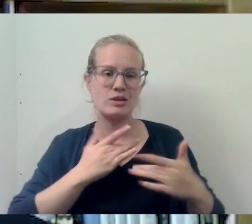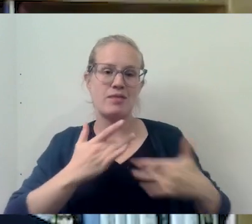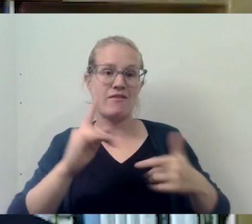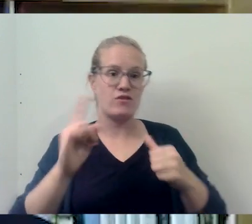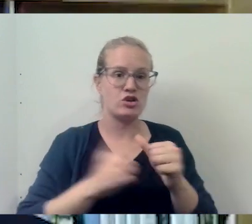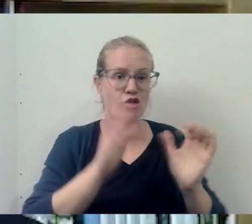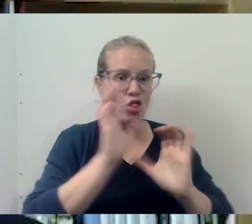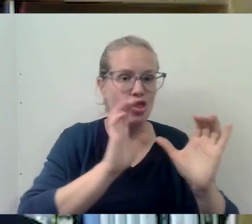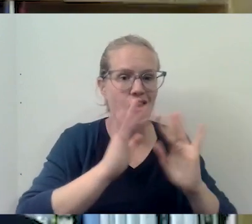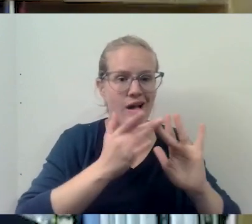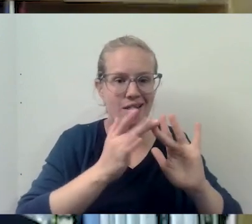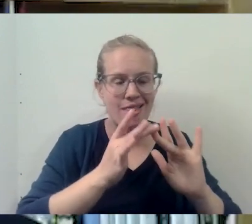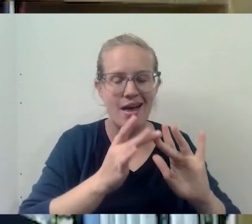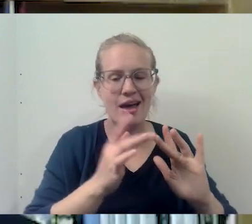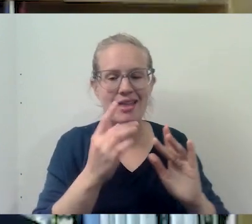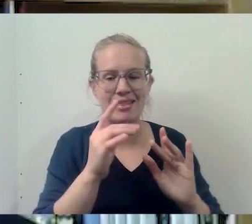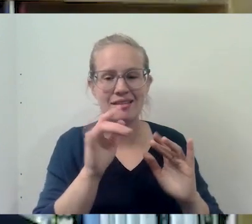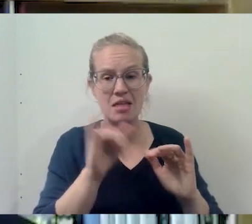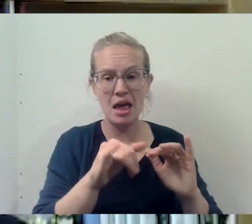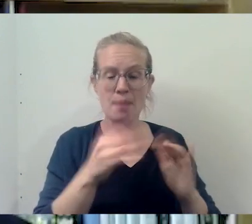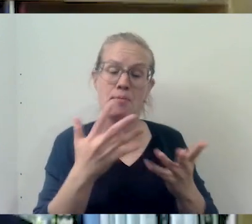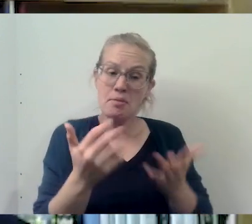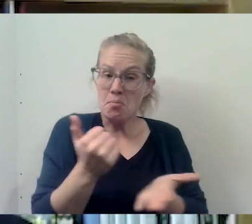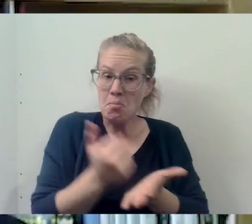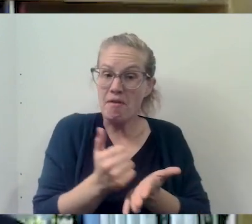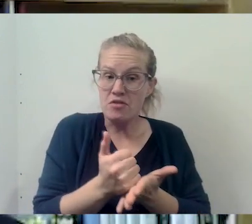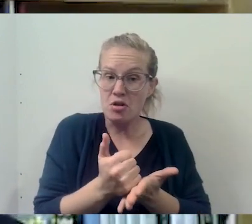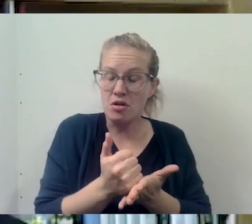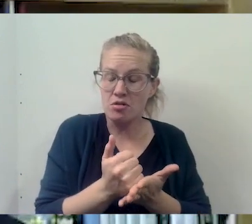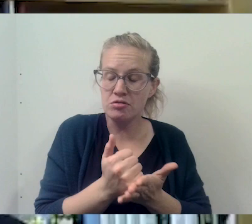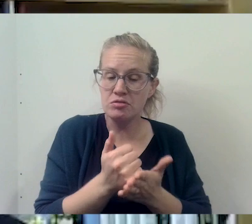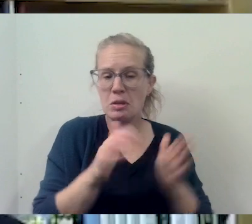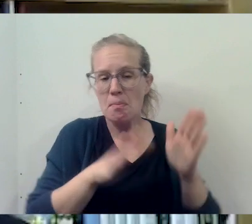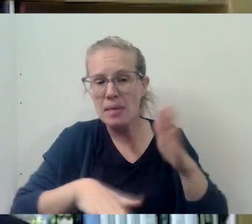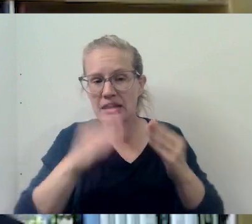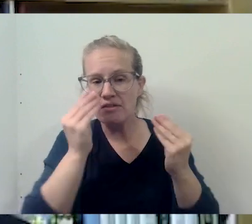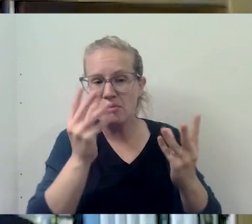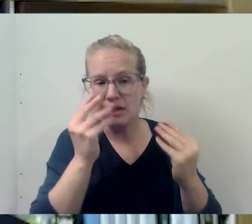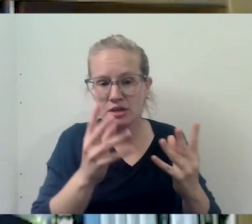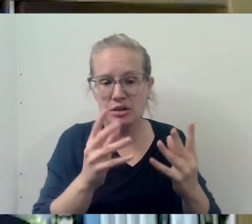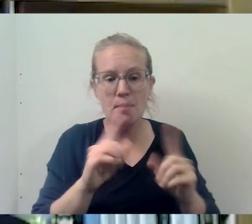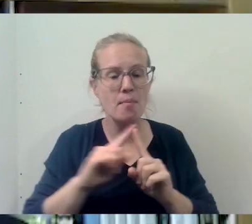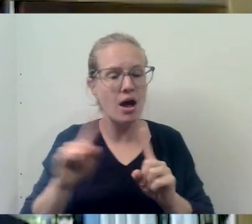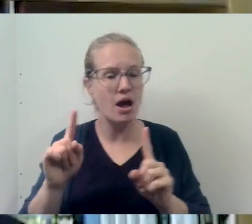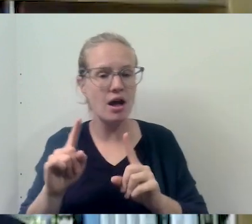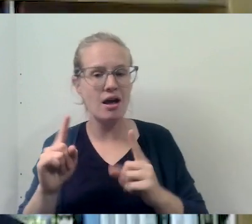um, or something. Something like that. And that might all be helpful to get some basic information, but having a personal